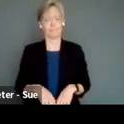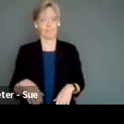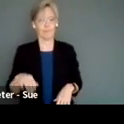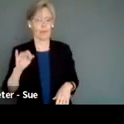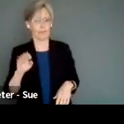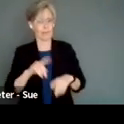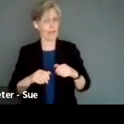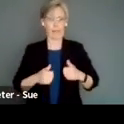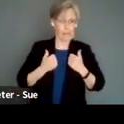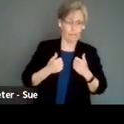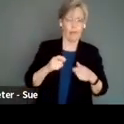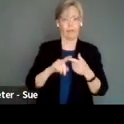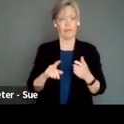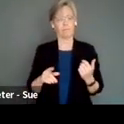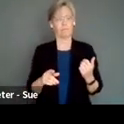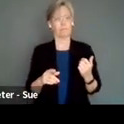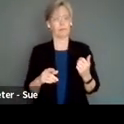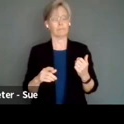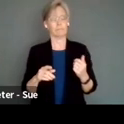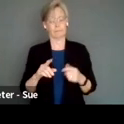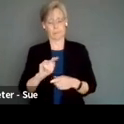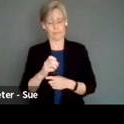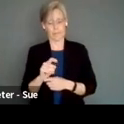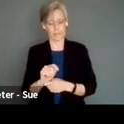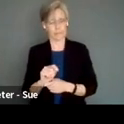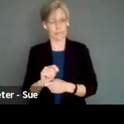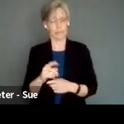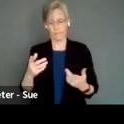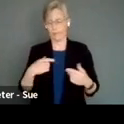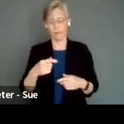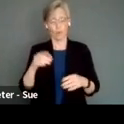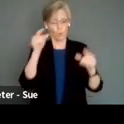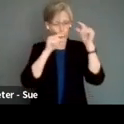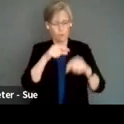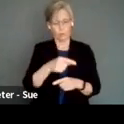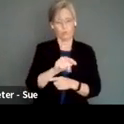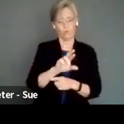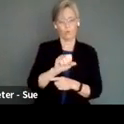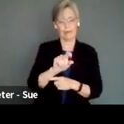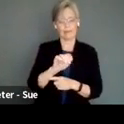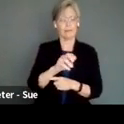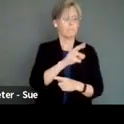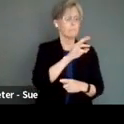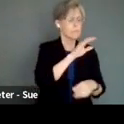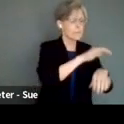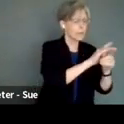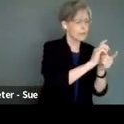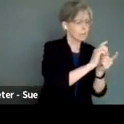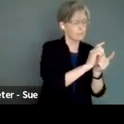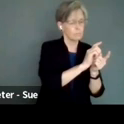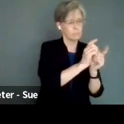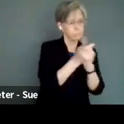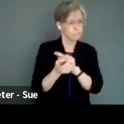captioning, you can do text based captioning. So Google Translate, for example, is an example of it. And as it's becoming more and more